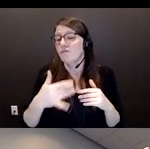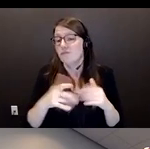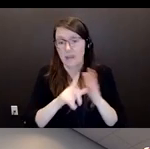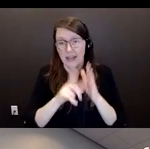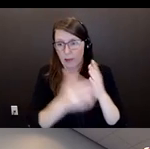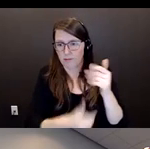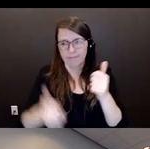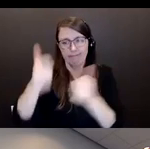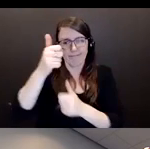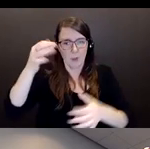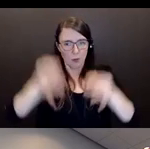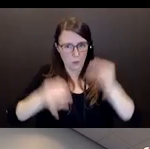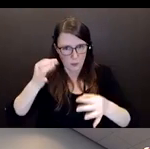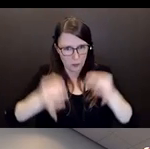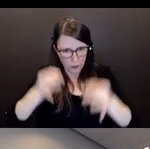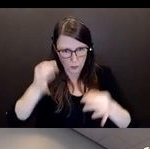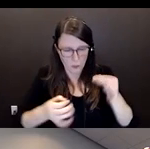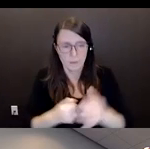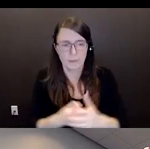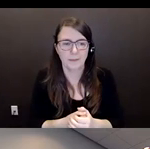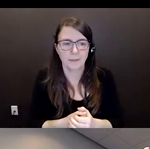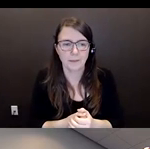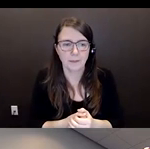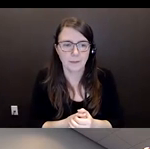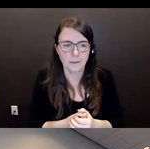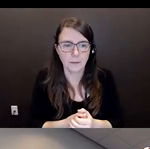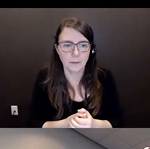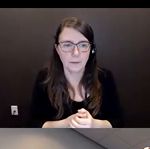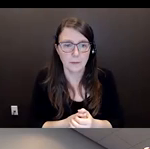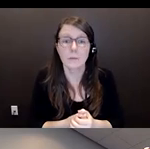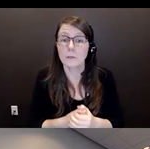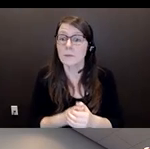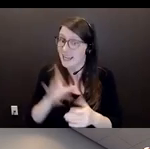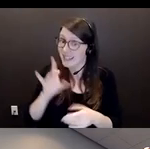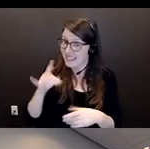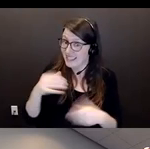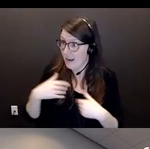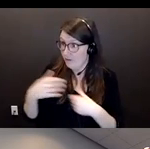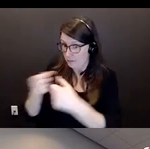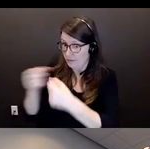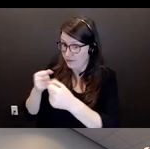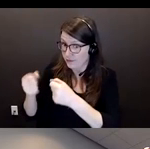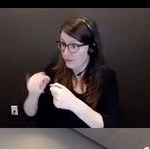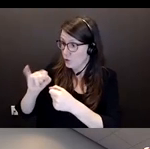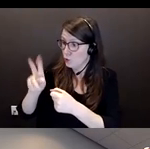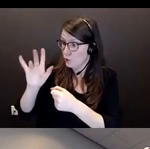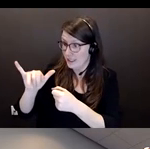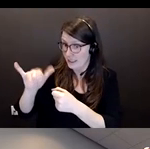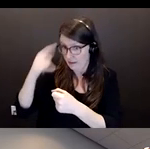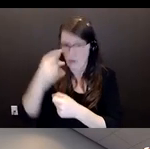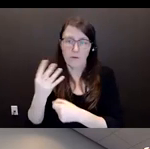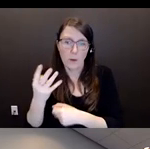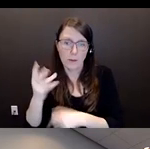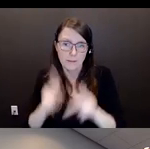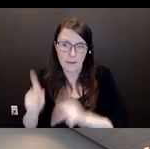And we ran the jury trial for four people. But at the very beginning, they